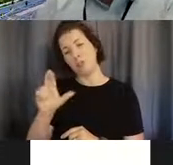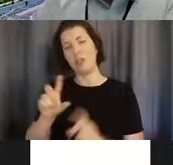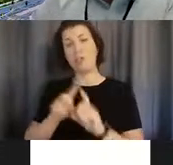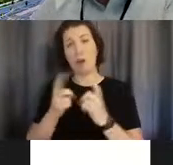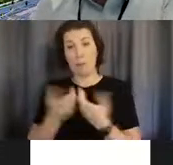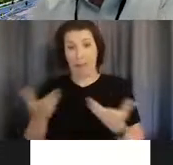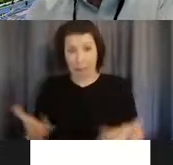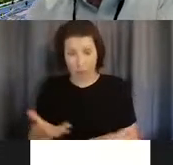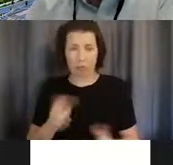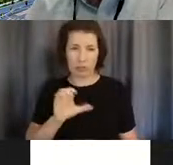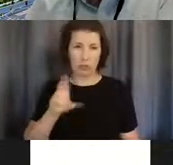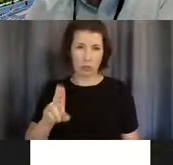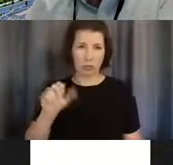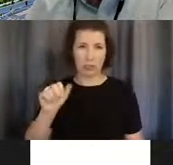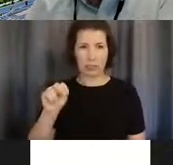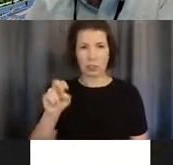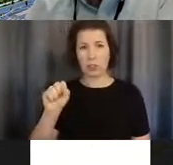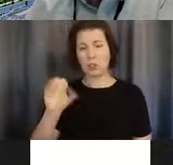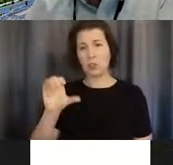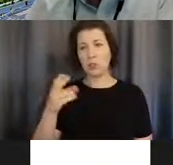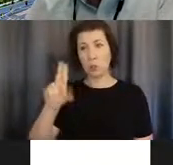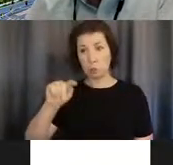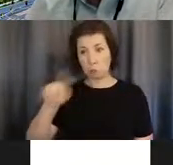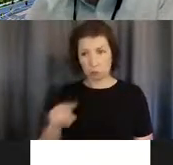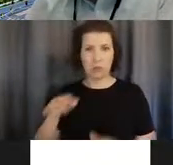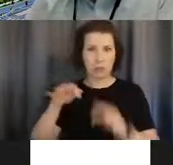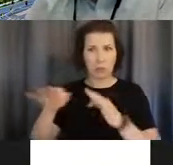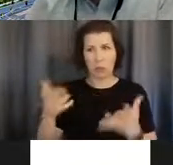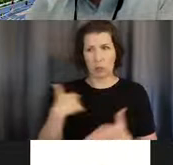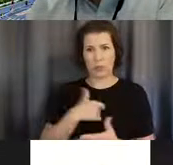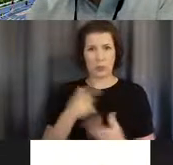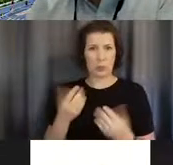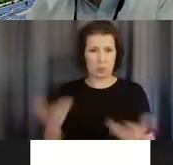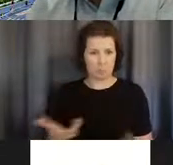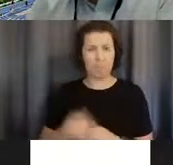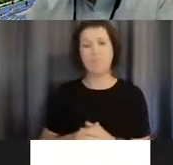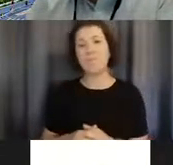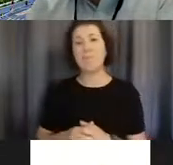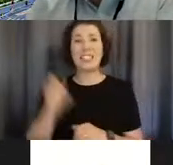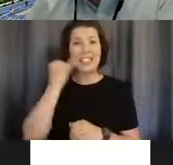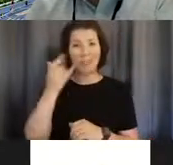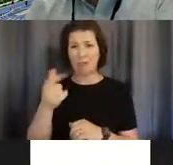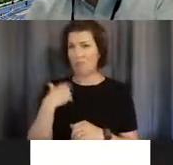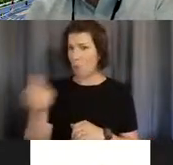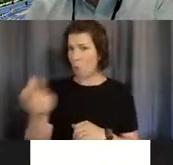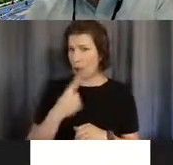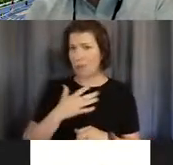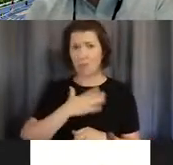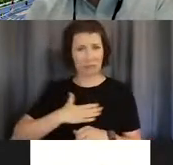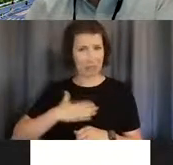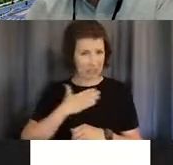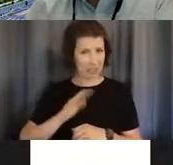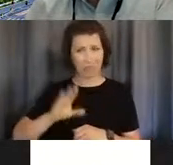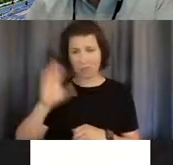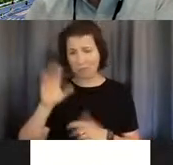So feel free to interrupt me at any time if you have questions or put it in the chat and I'll try to look over at the chat.